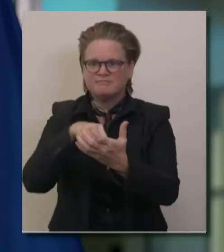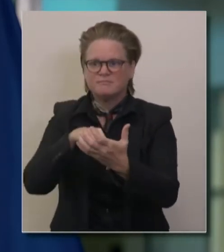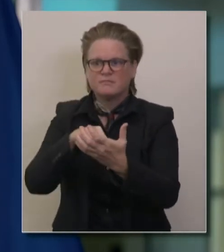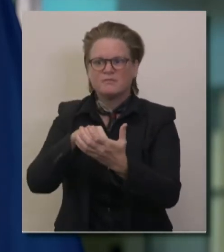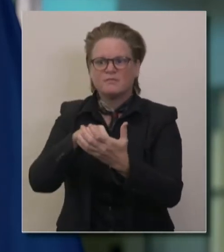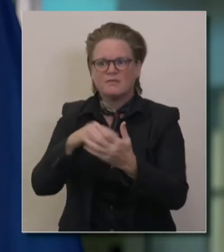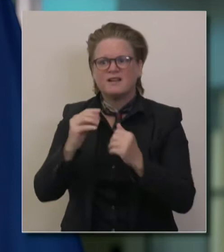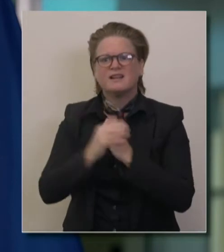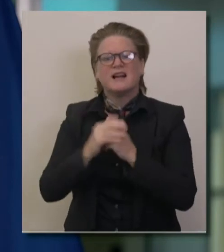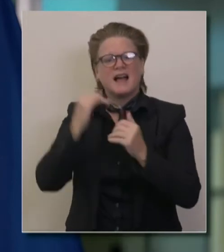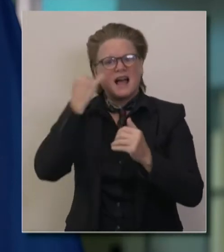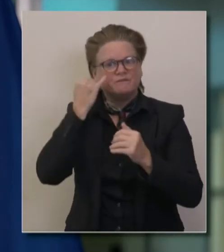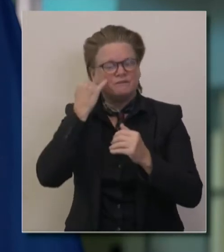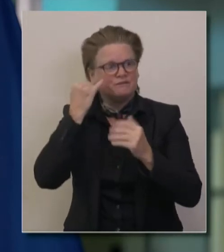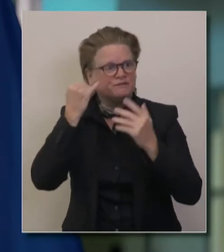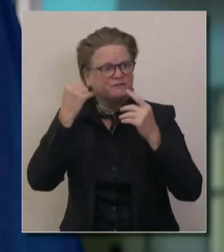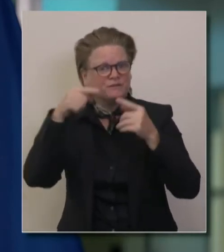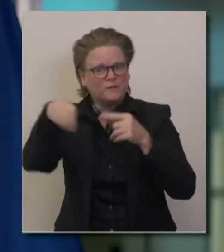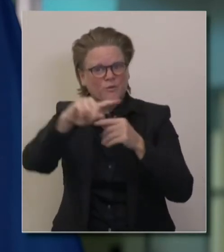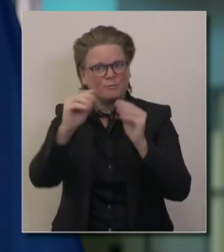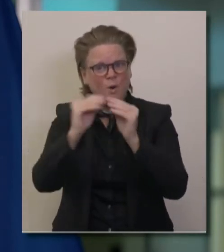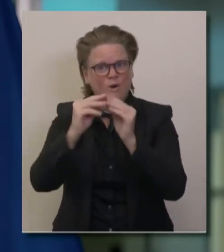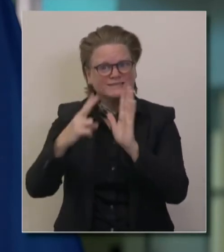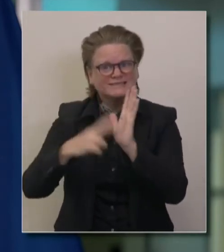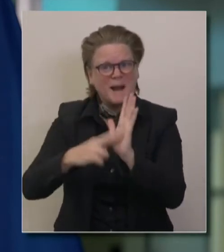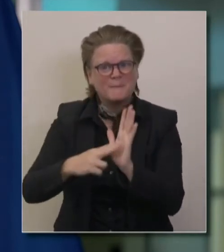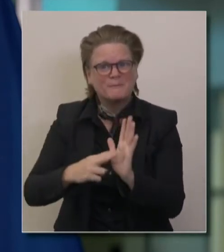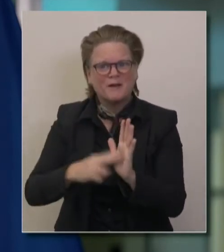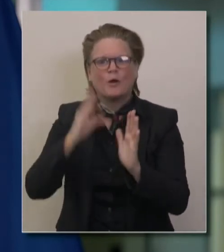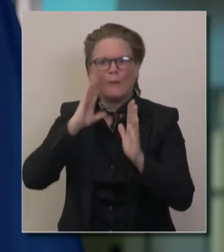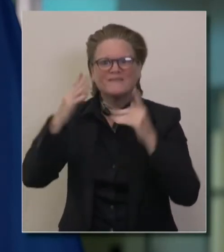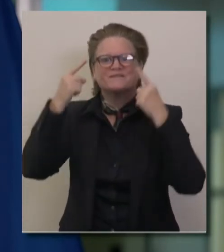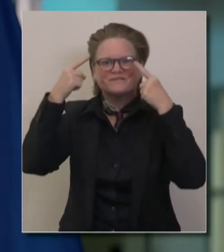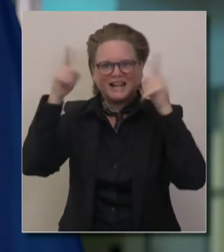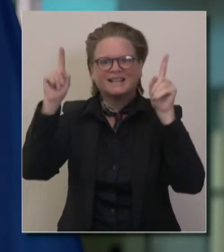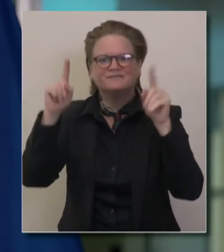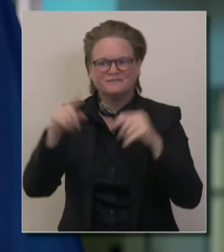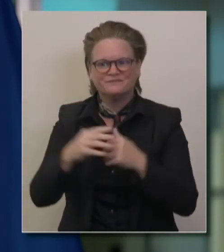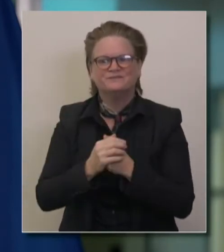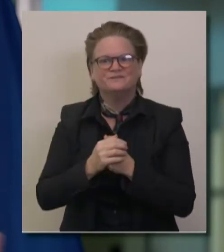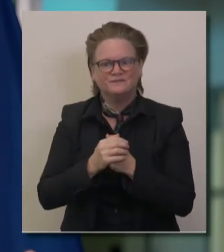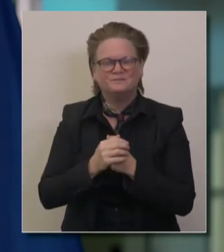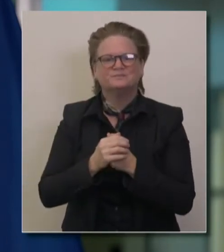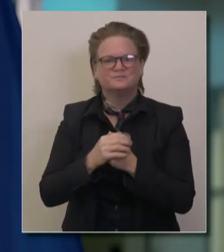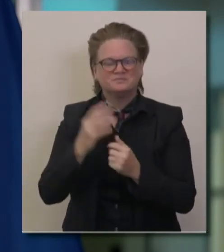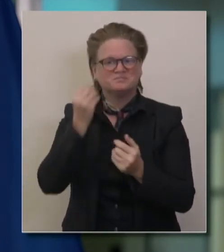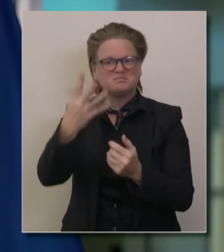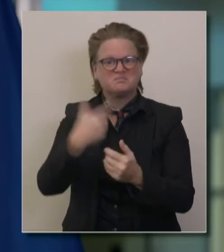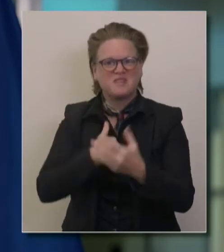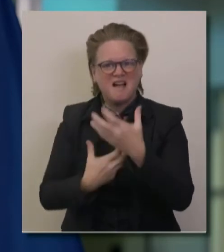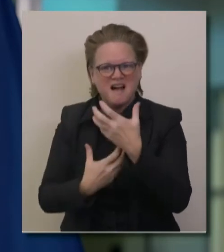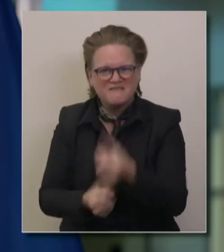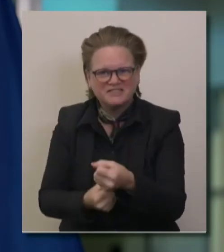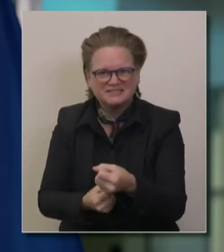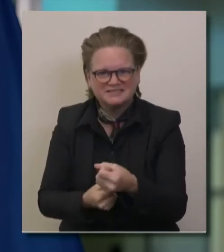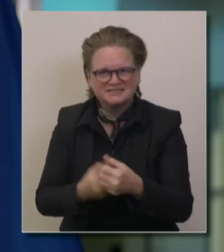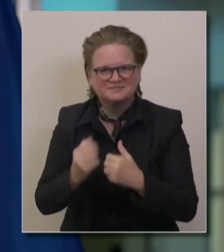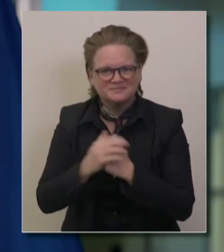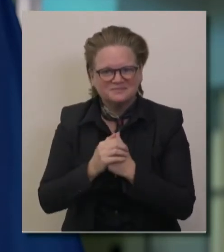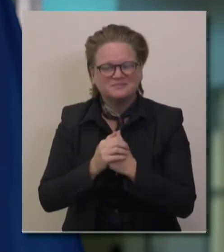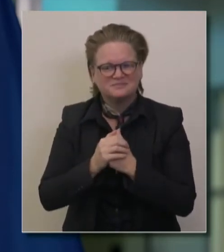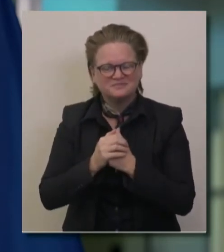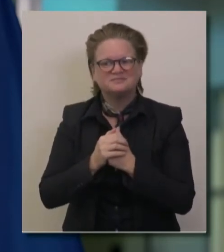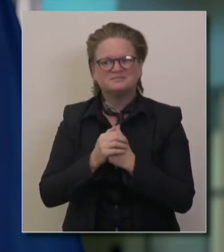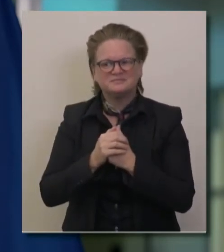I, I'm very, very, um, sober about the adoption rates and I don't expect